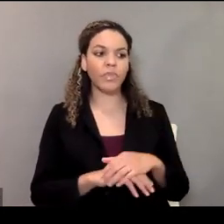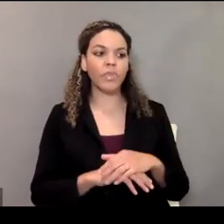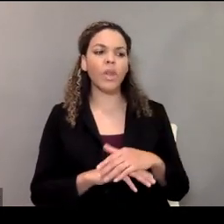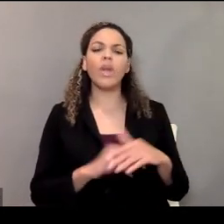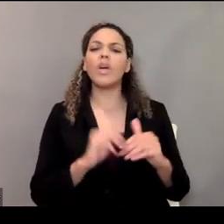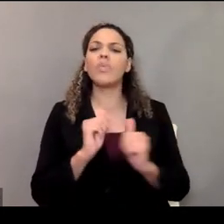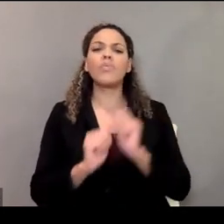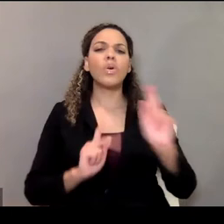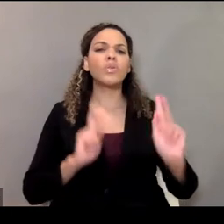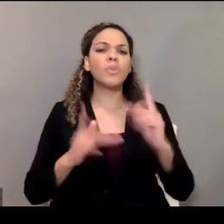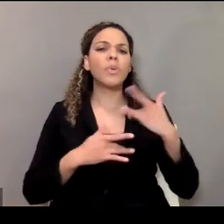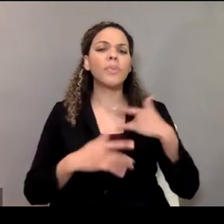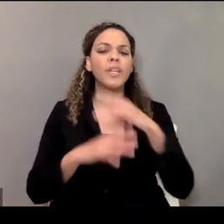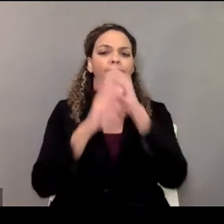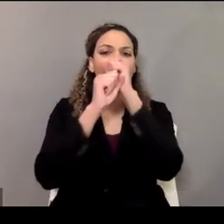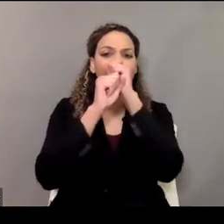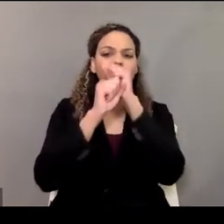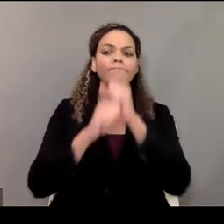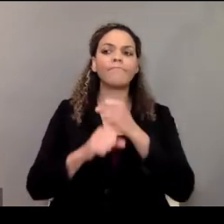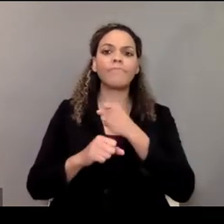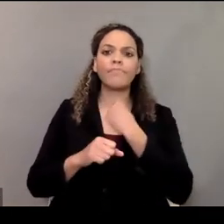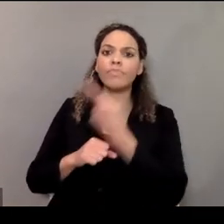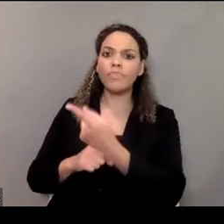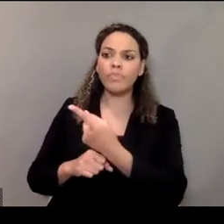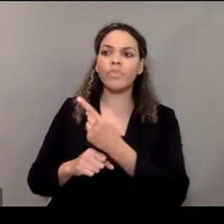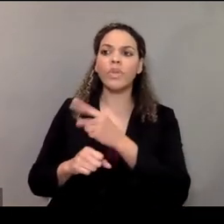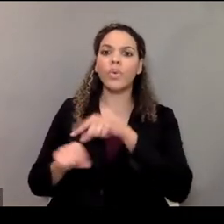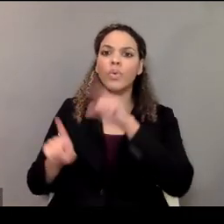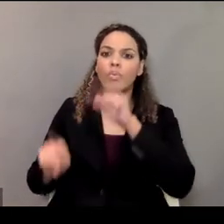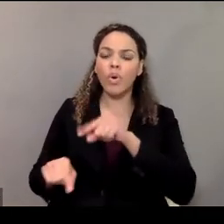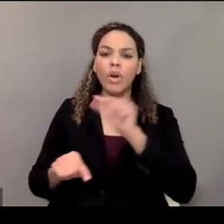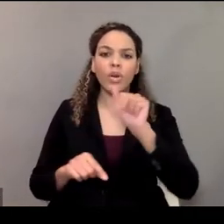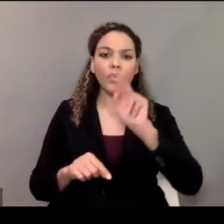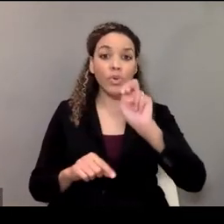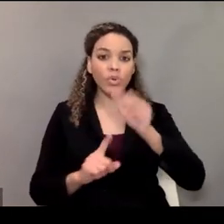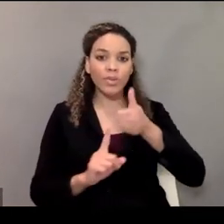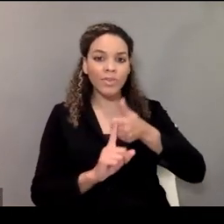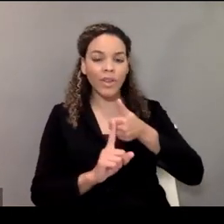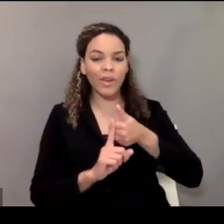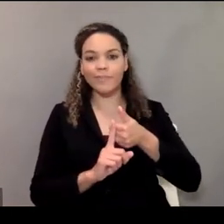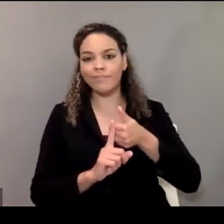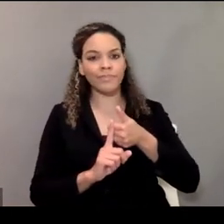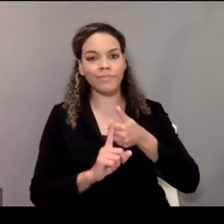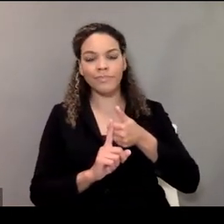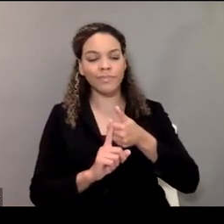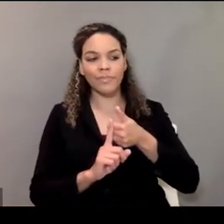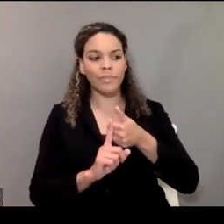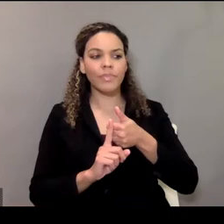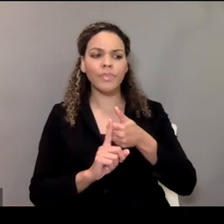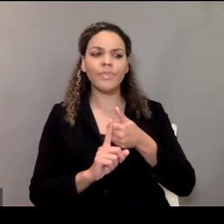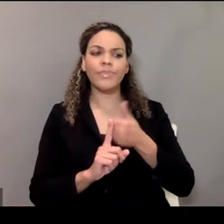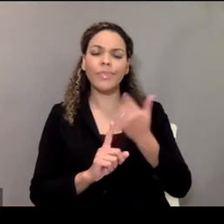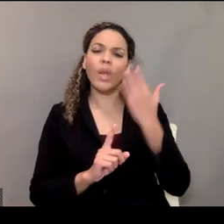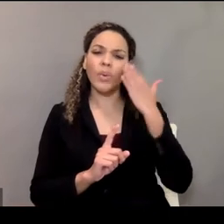Most people do not report abuse on their own. I feel that it's sometimes it is hard